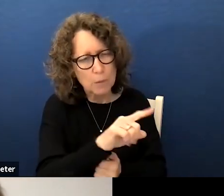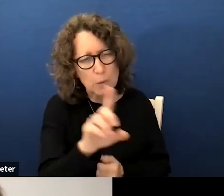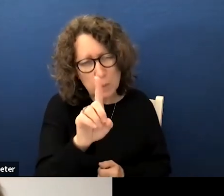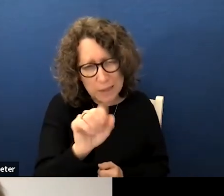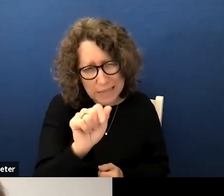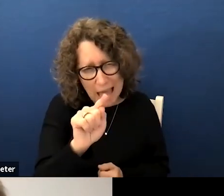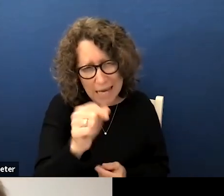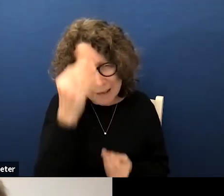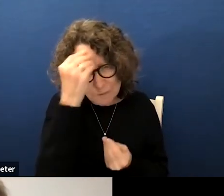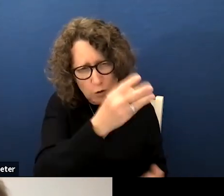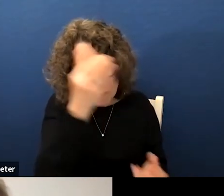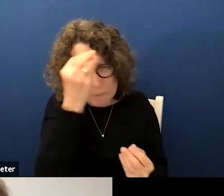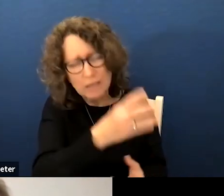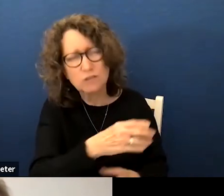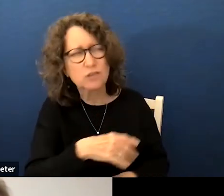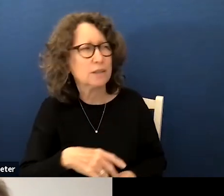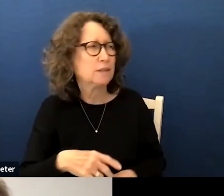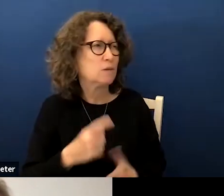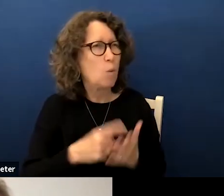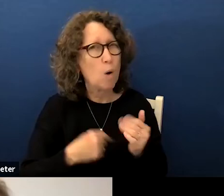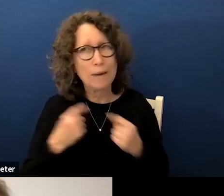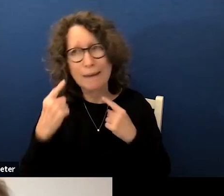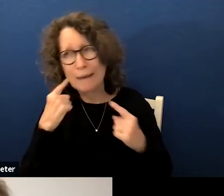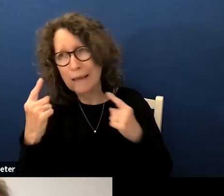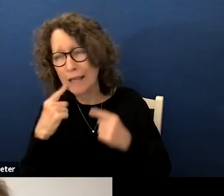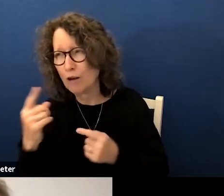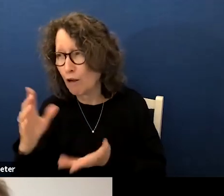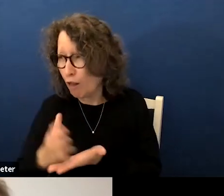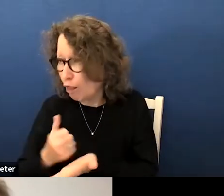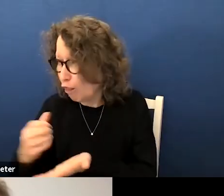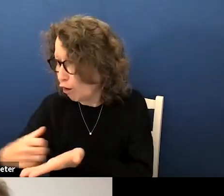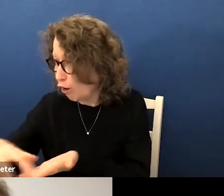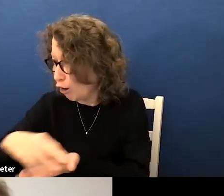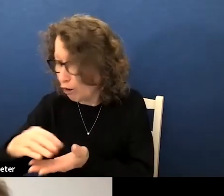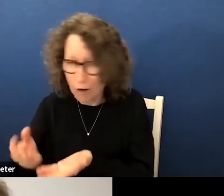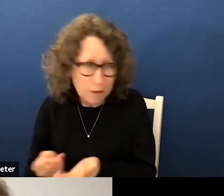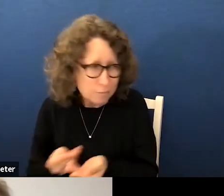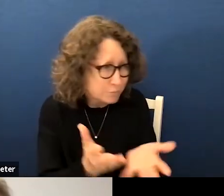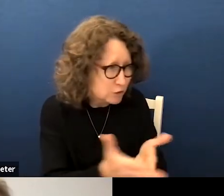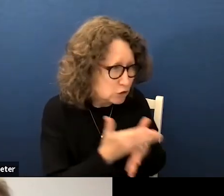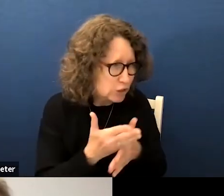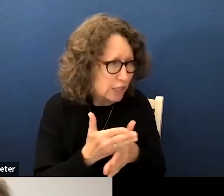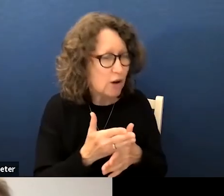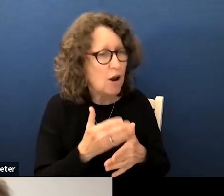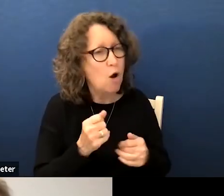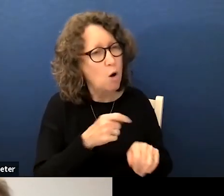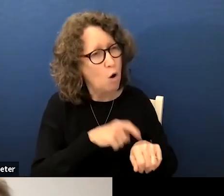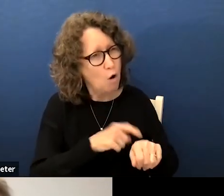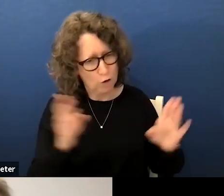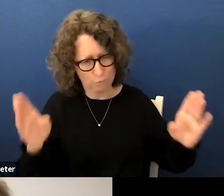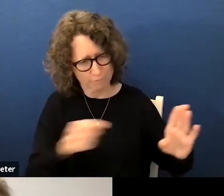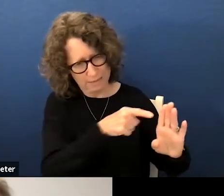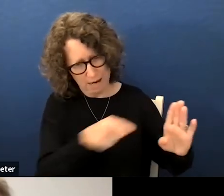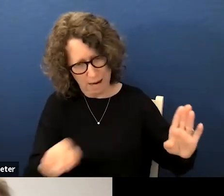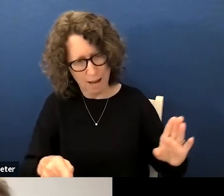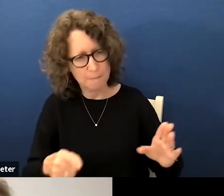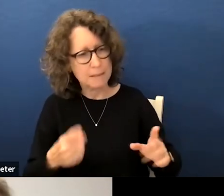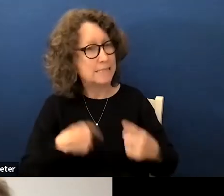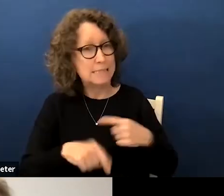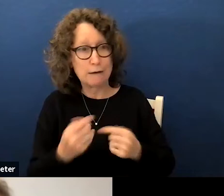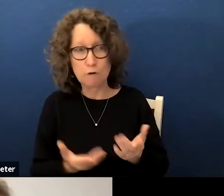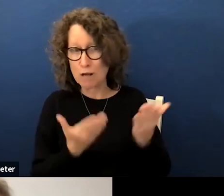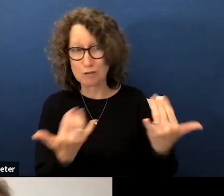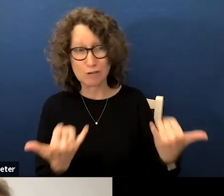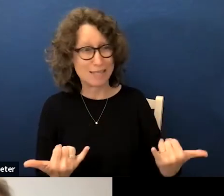bringing back to you what we're hearing what we're learning over time if it feels that instead of having a resolution